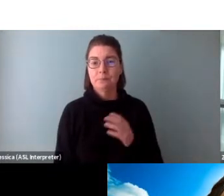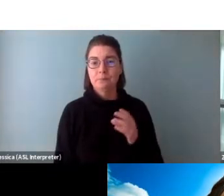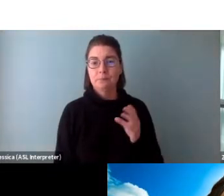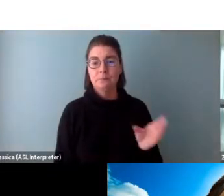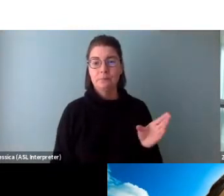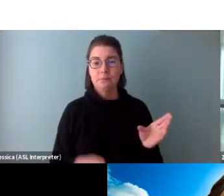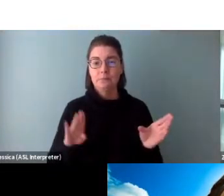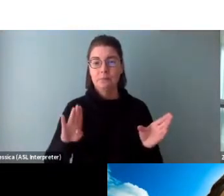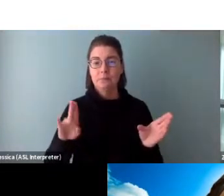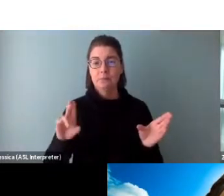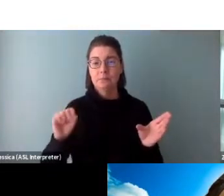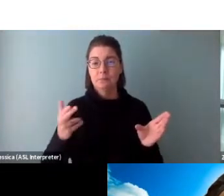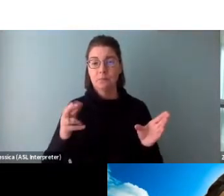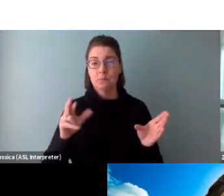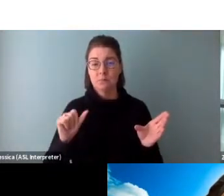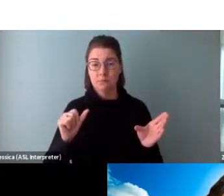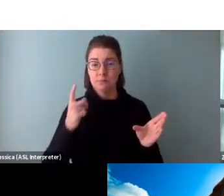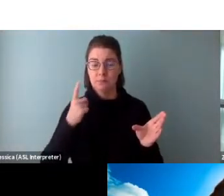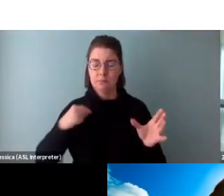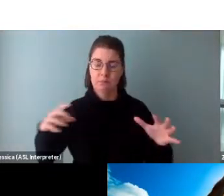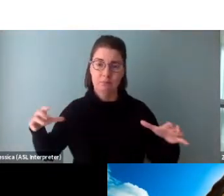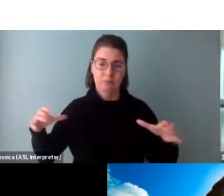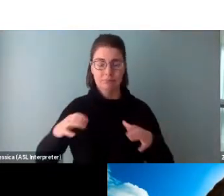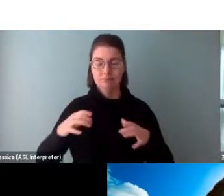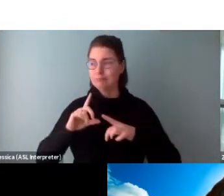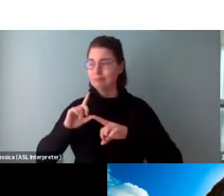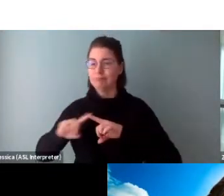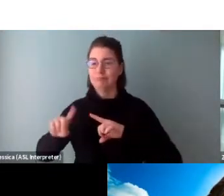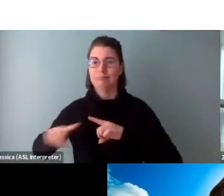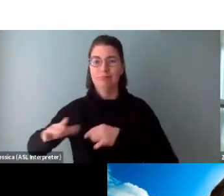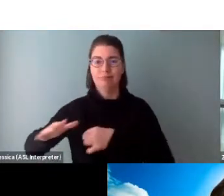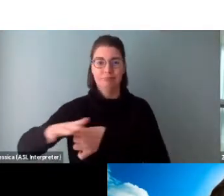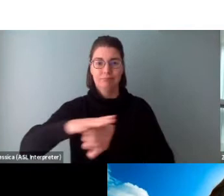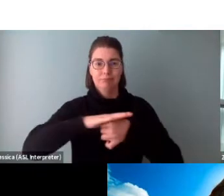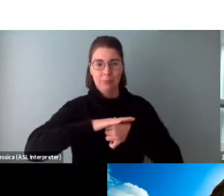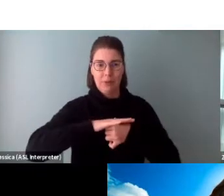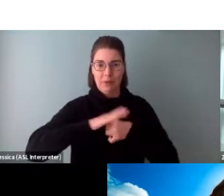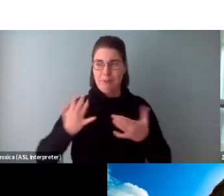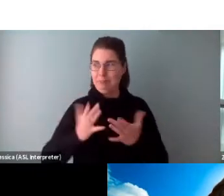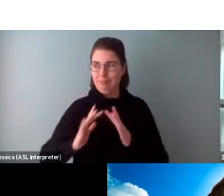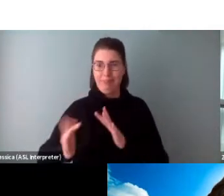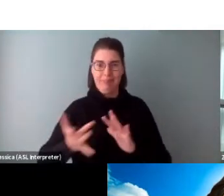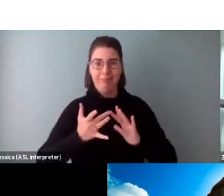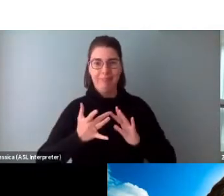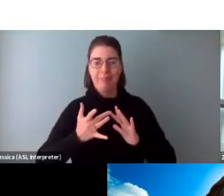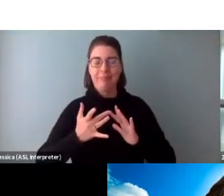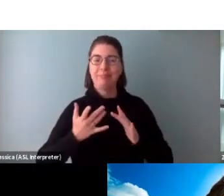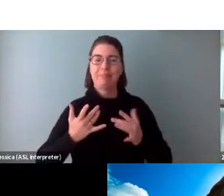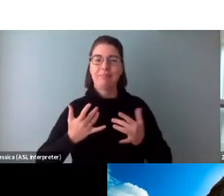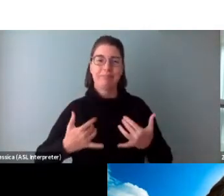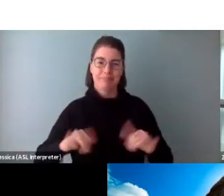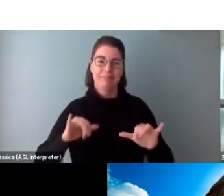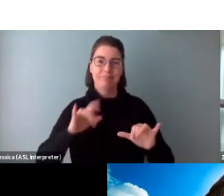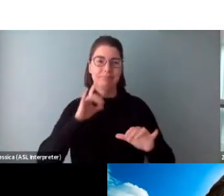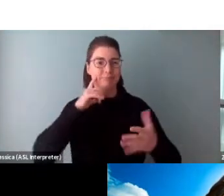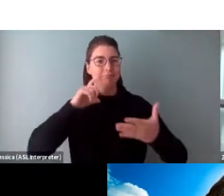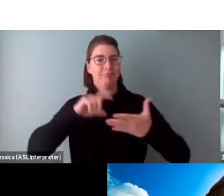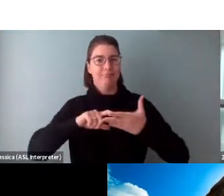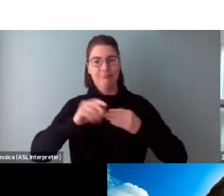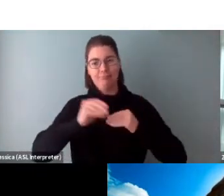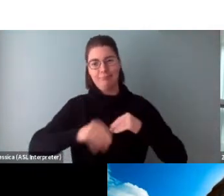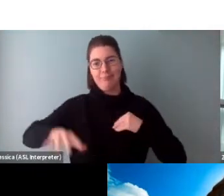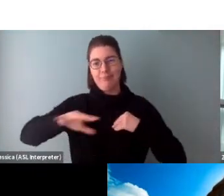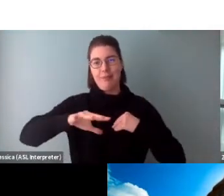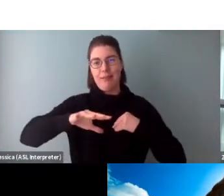Although we're gathering from many different locations and in a virtual space, I'd like to begin by acknowledging the